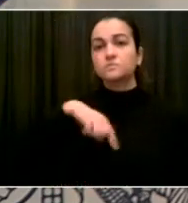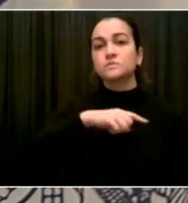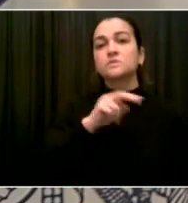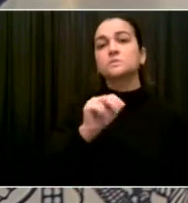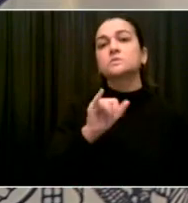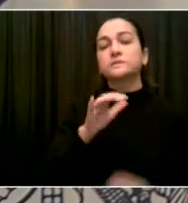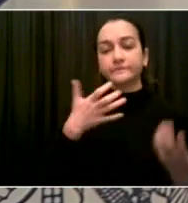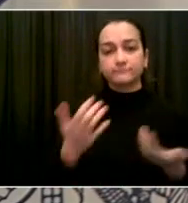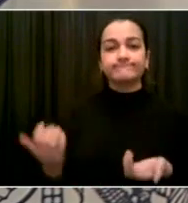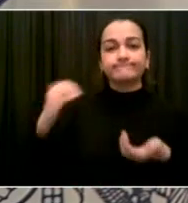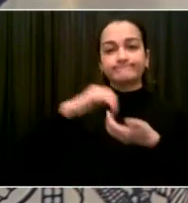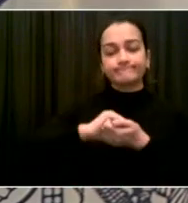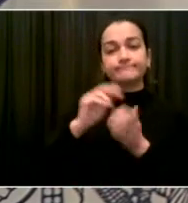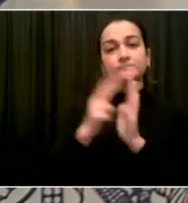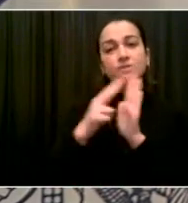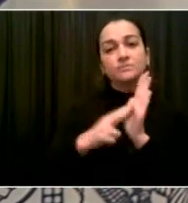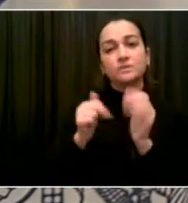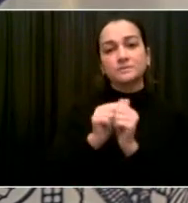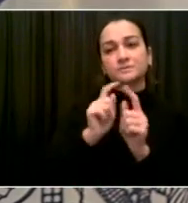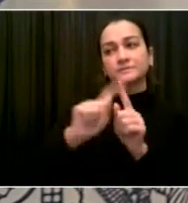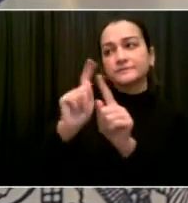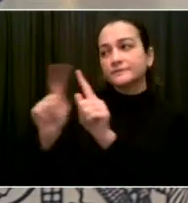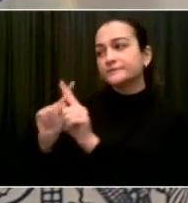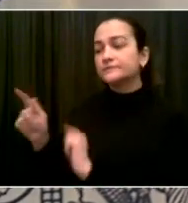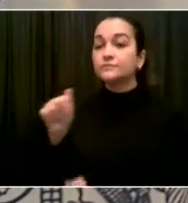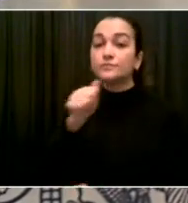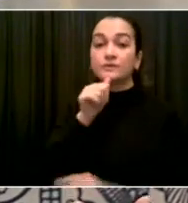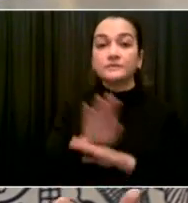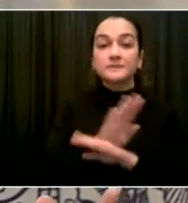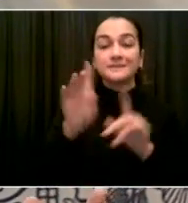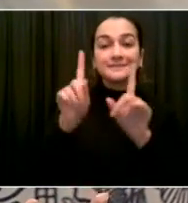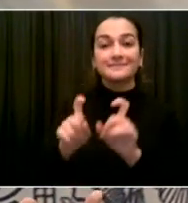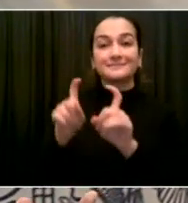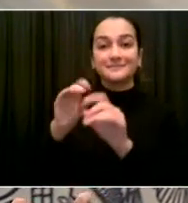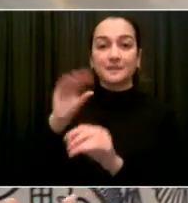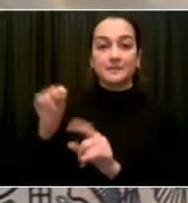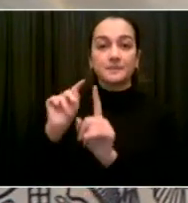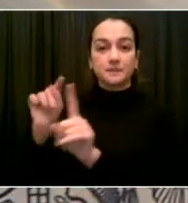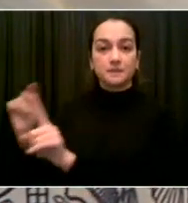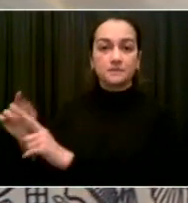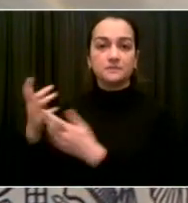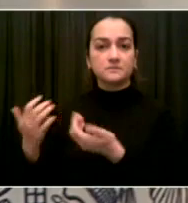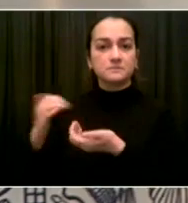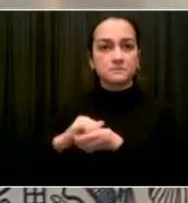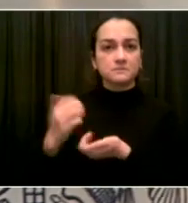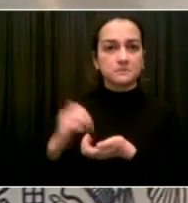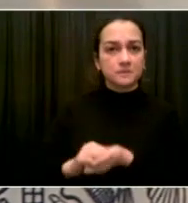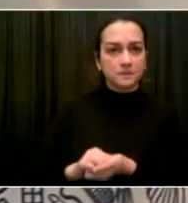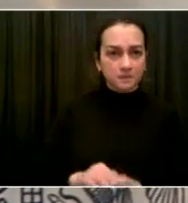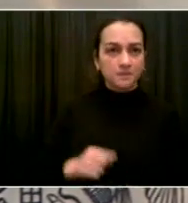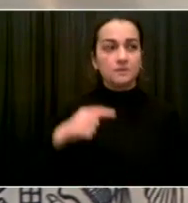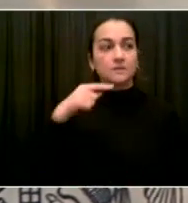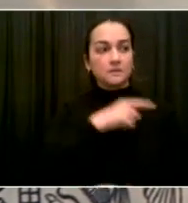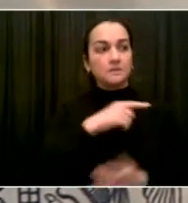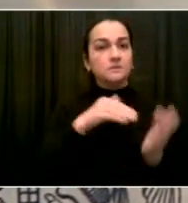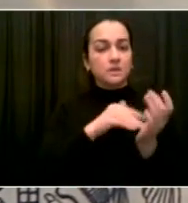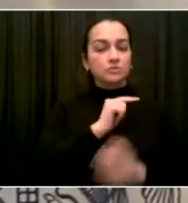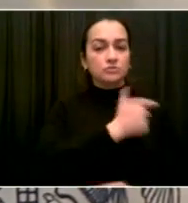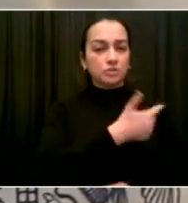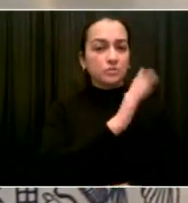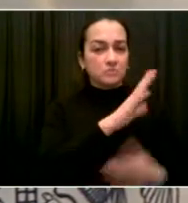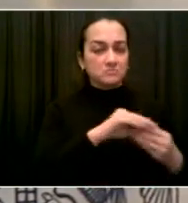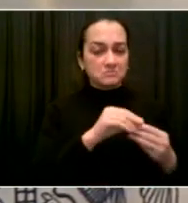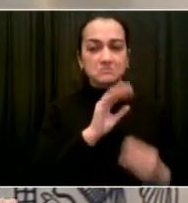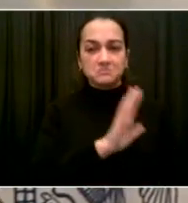because I think this begs again the bigger question, what Health and Hospitals does every day in their huge